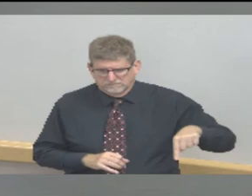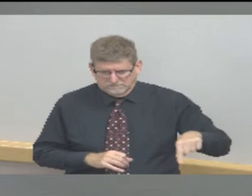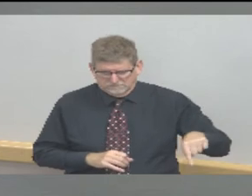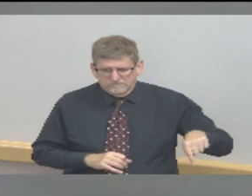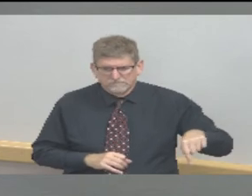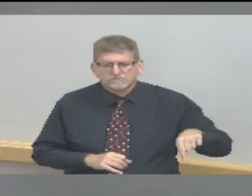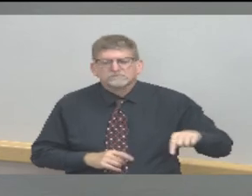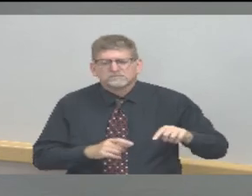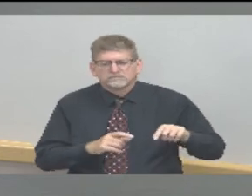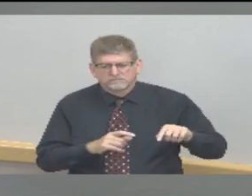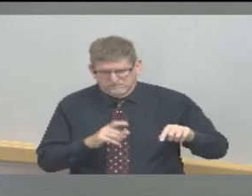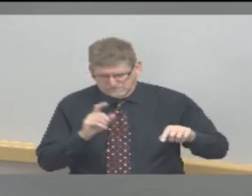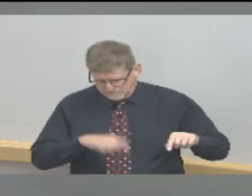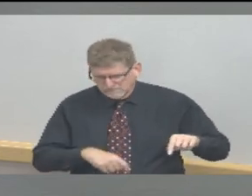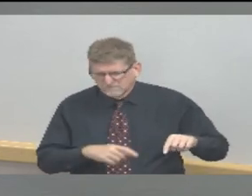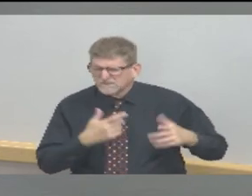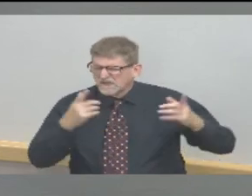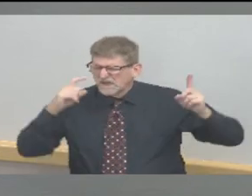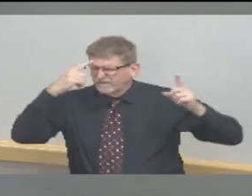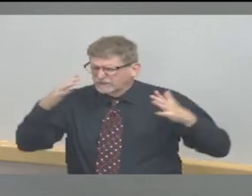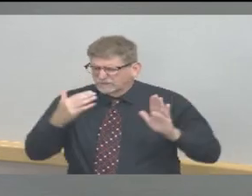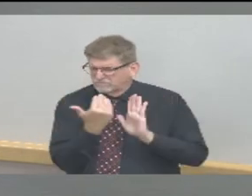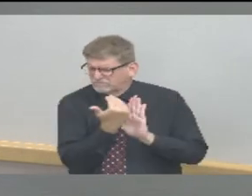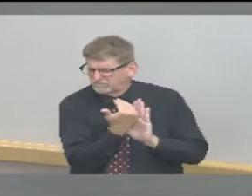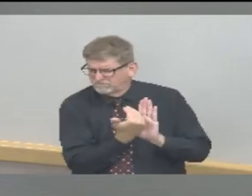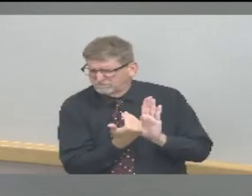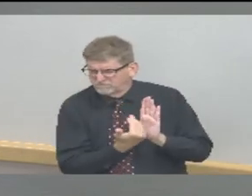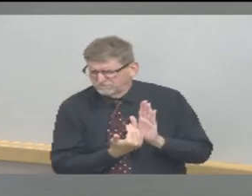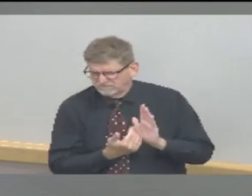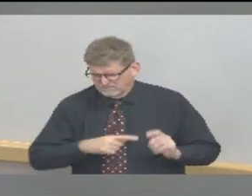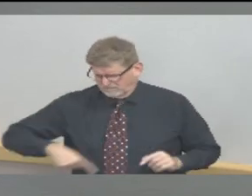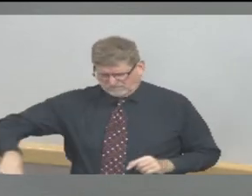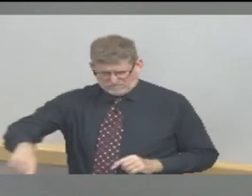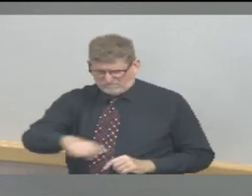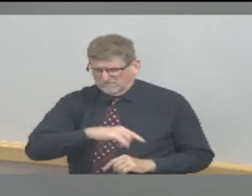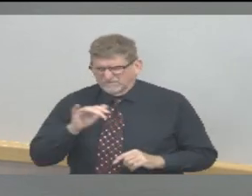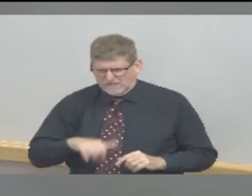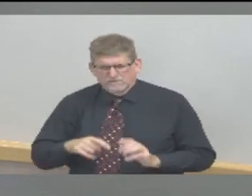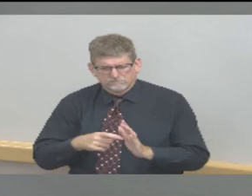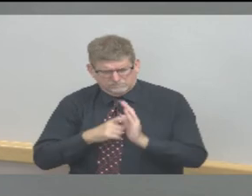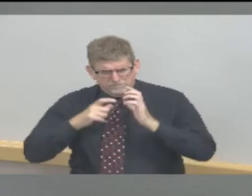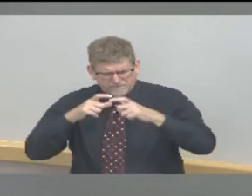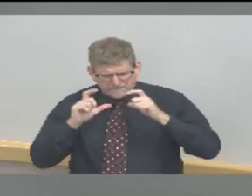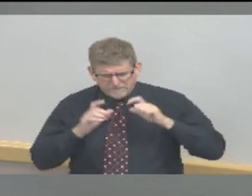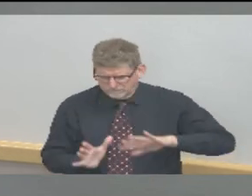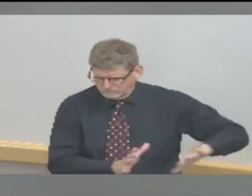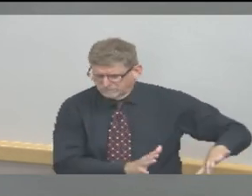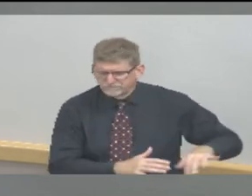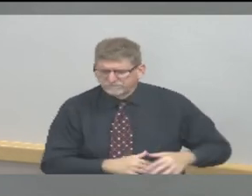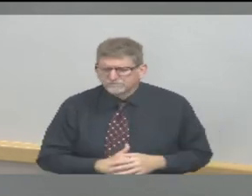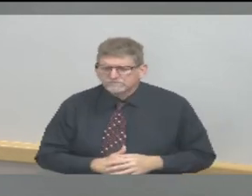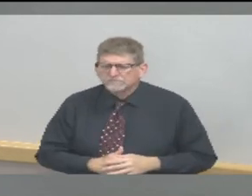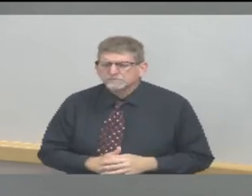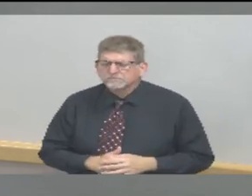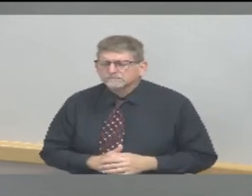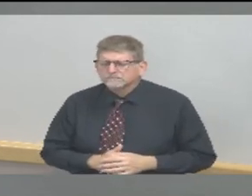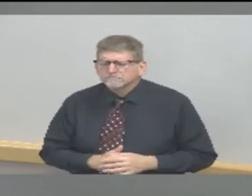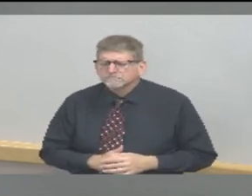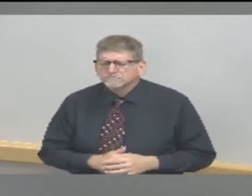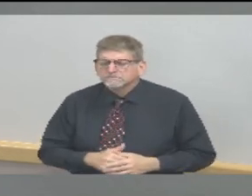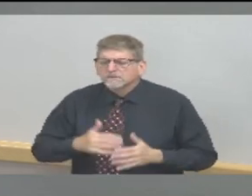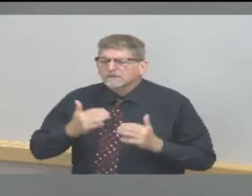industry best practice guidelines. So there are requirements there for employees, but it is